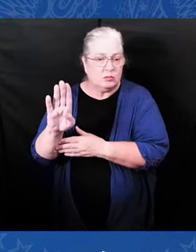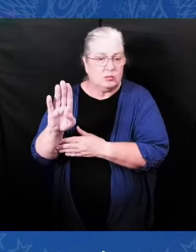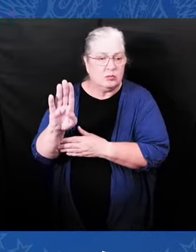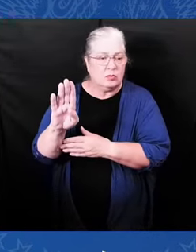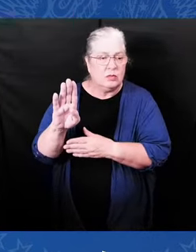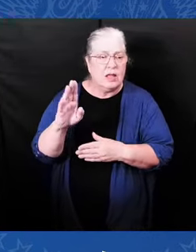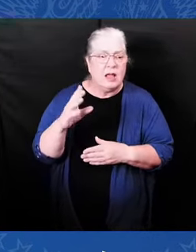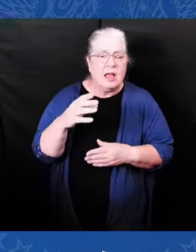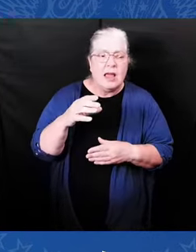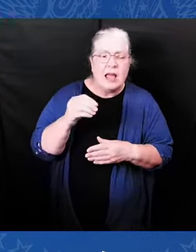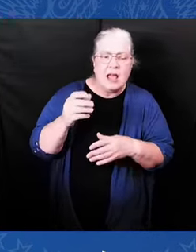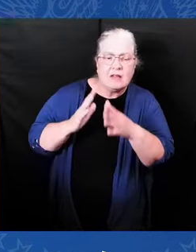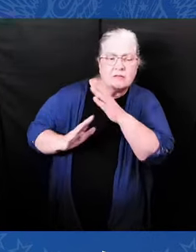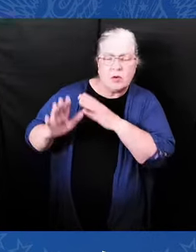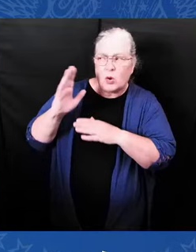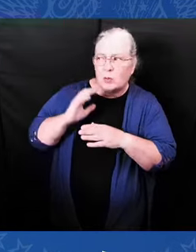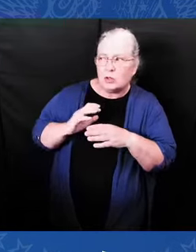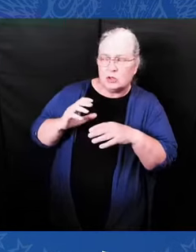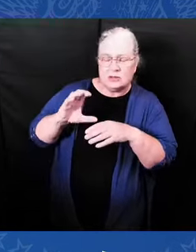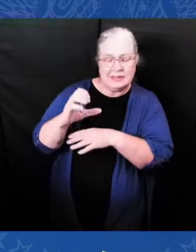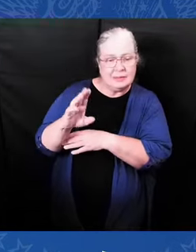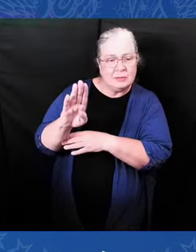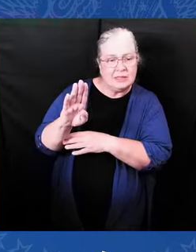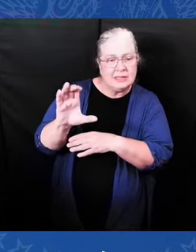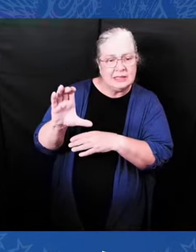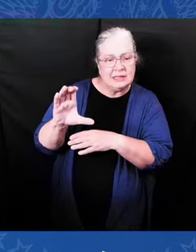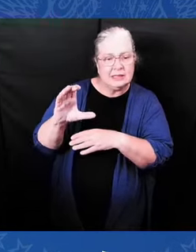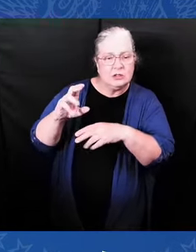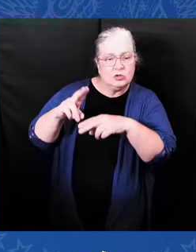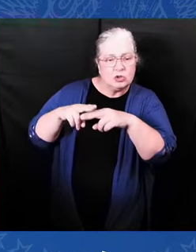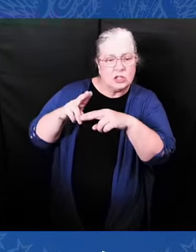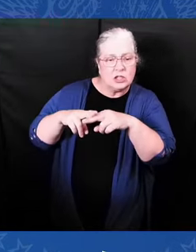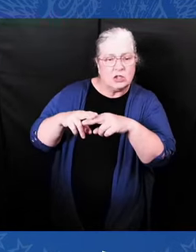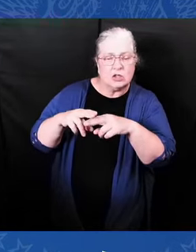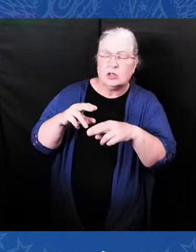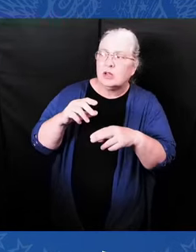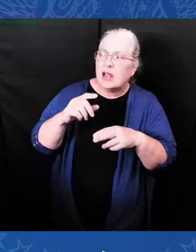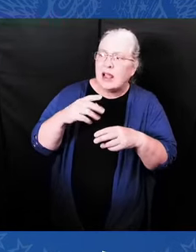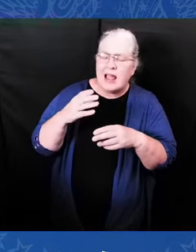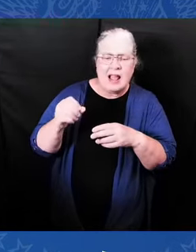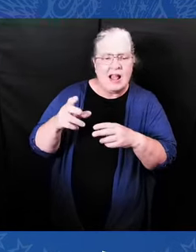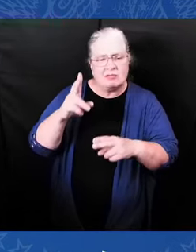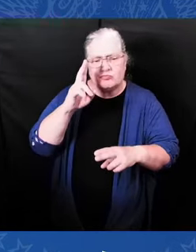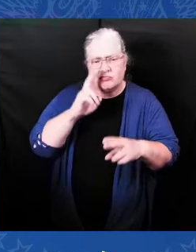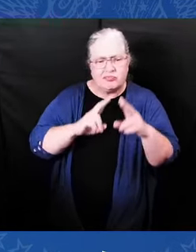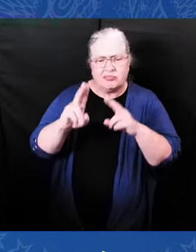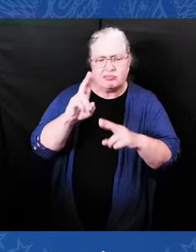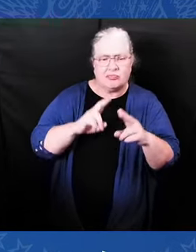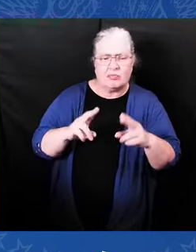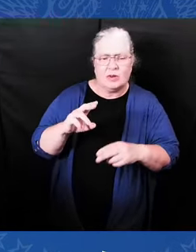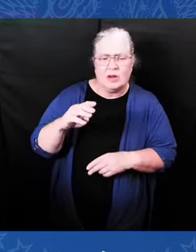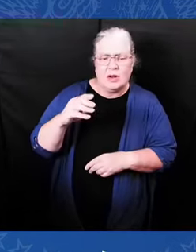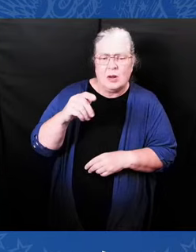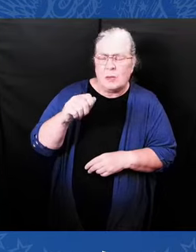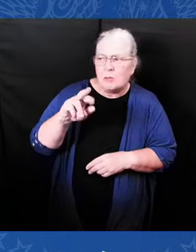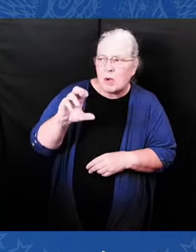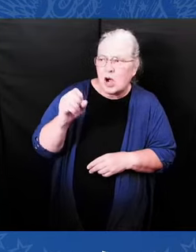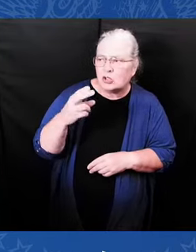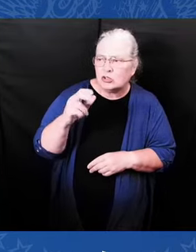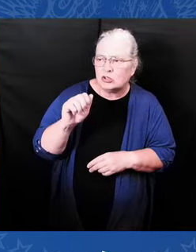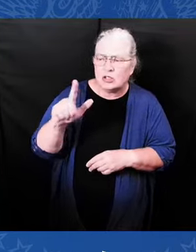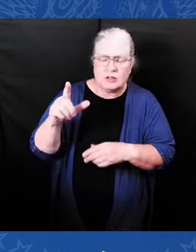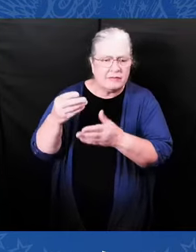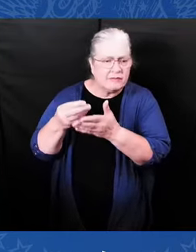I also extend congratulations to all our Phoenix Award winners, including LL Cool J and MC Light,